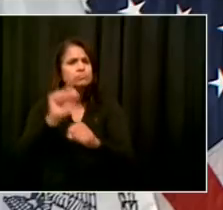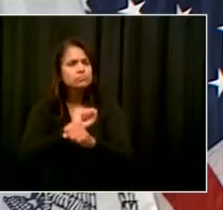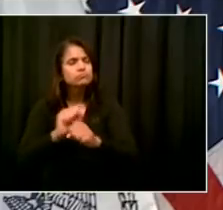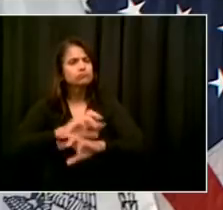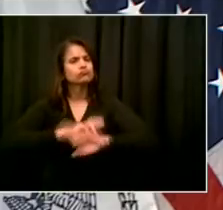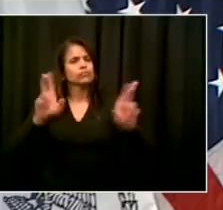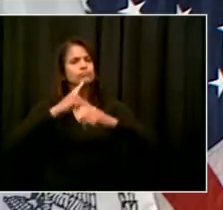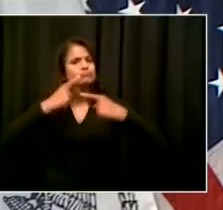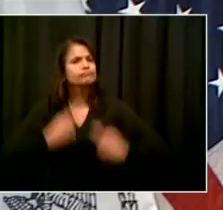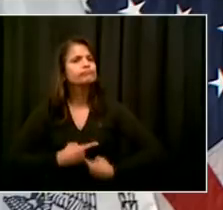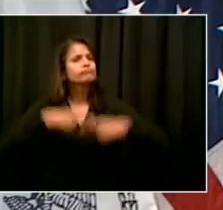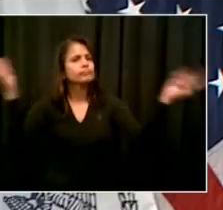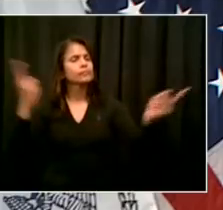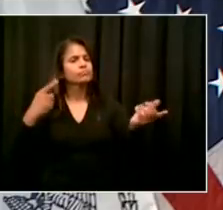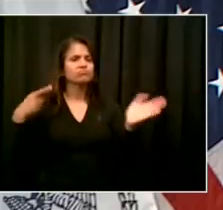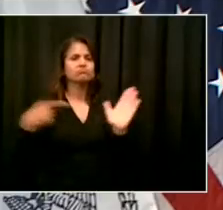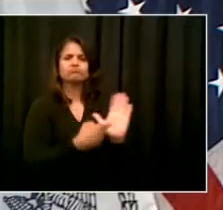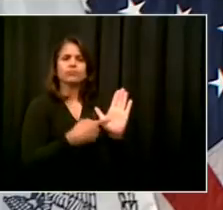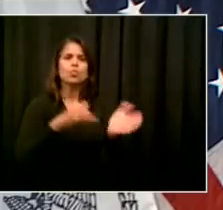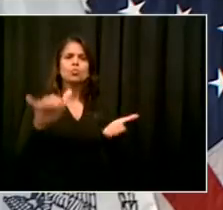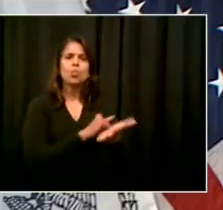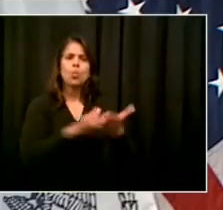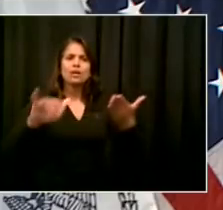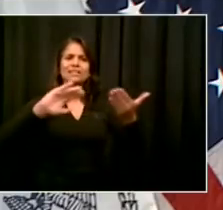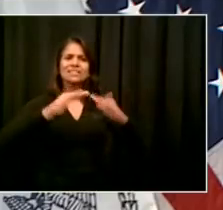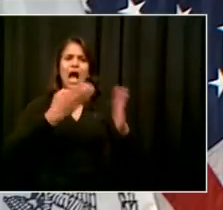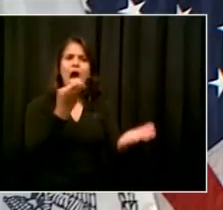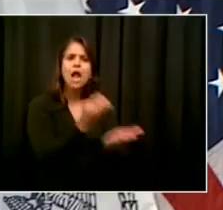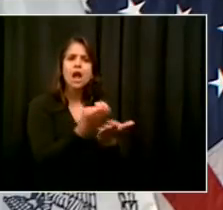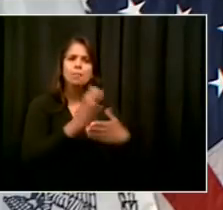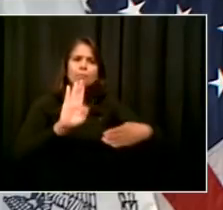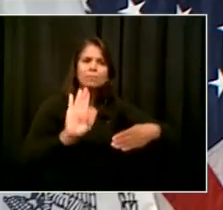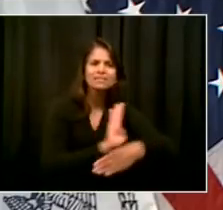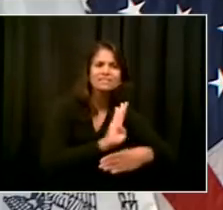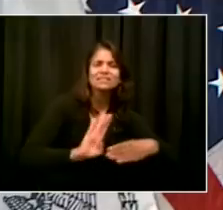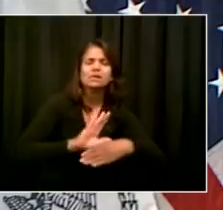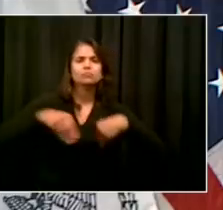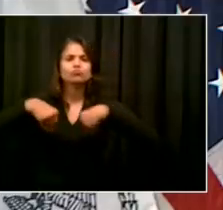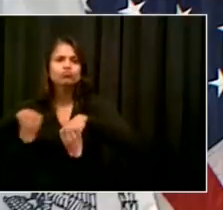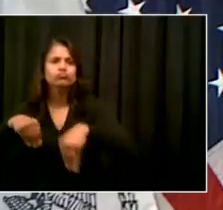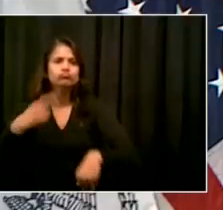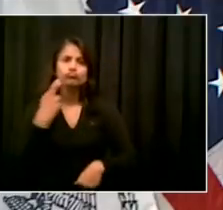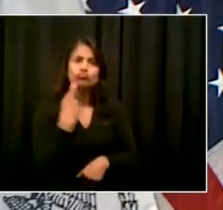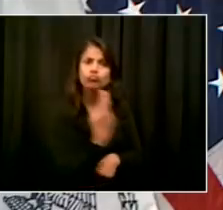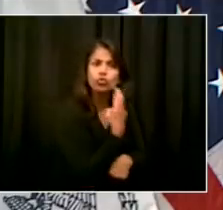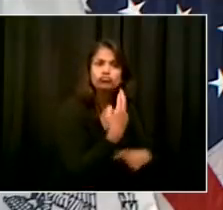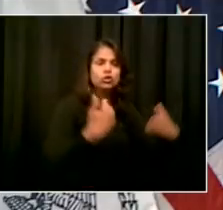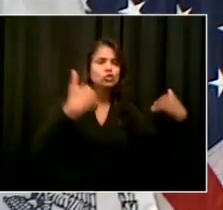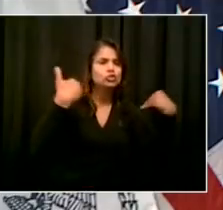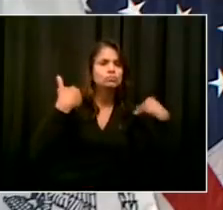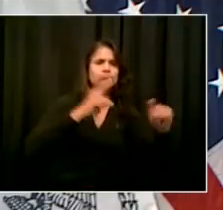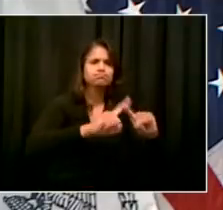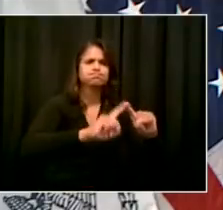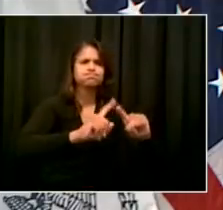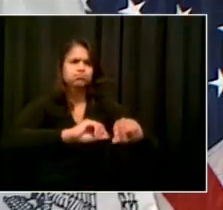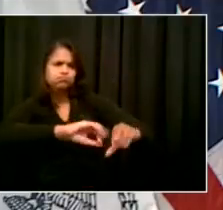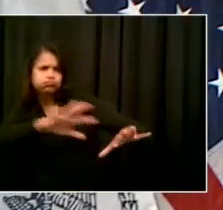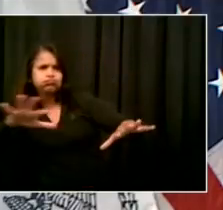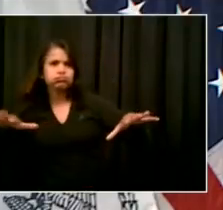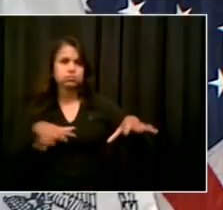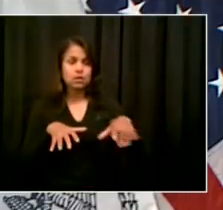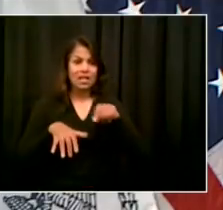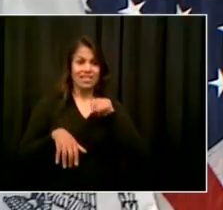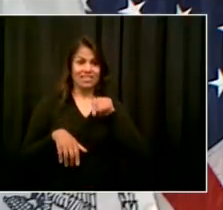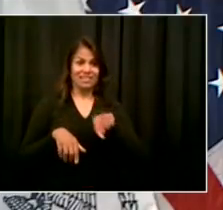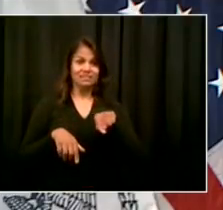you'd be, you know, announcing something in conjunction with business leaders or labor leaders so that there was a path forward that New Yorkers can